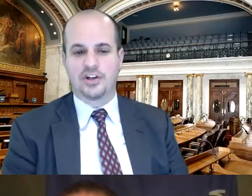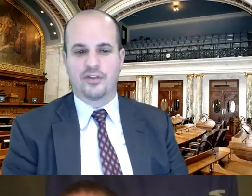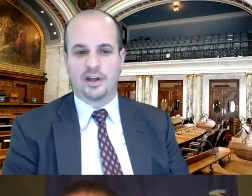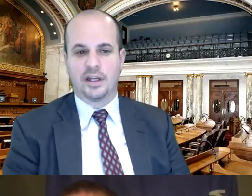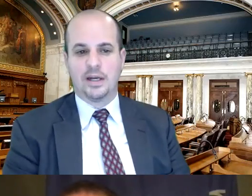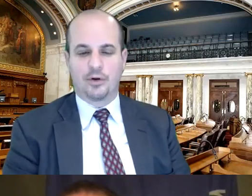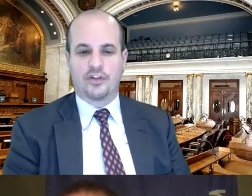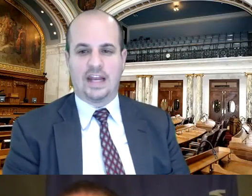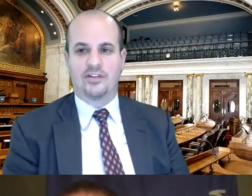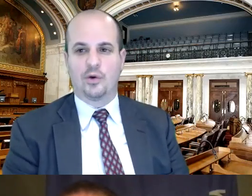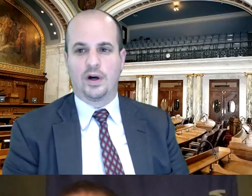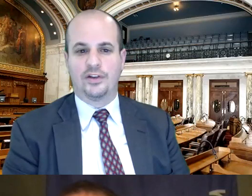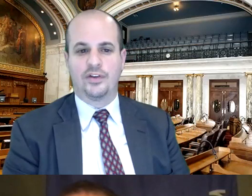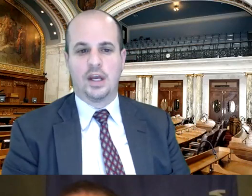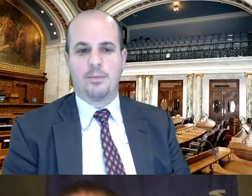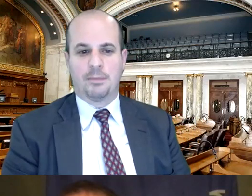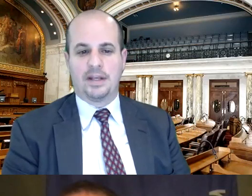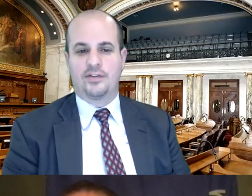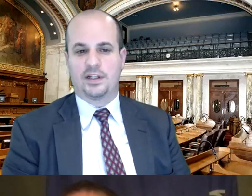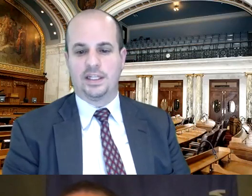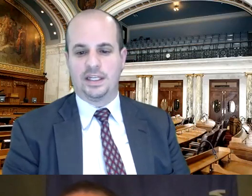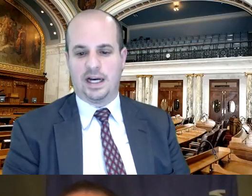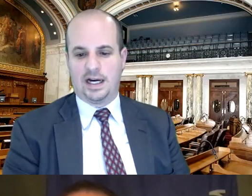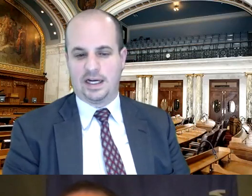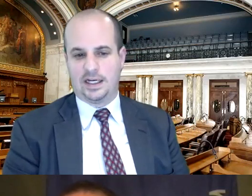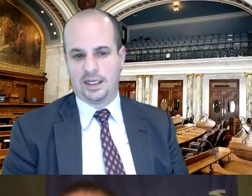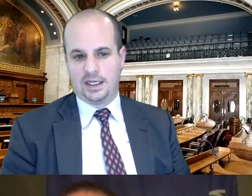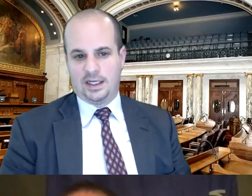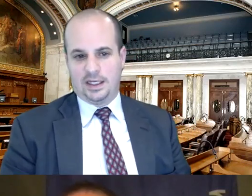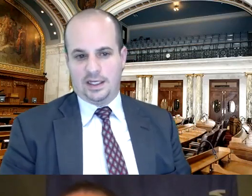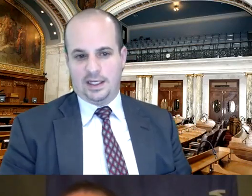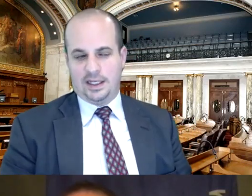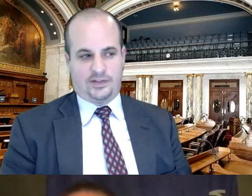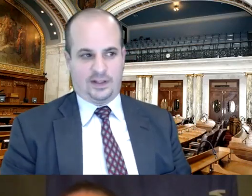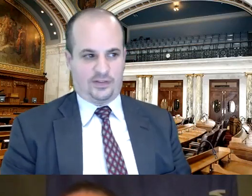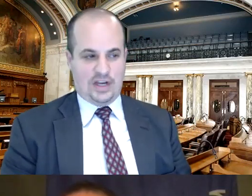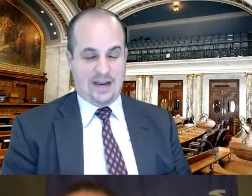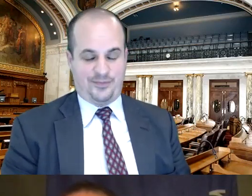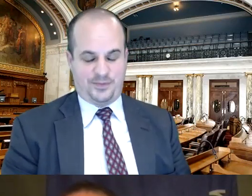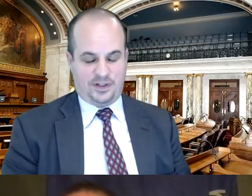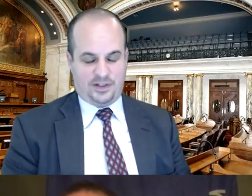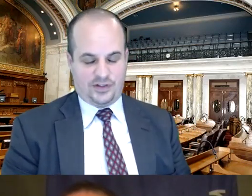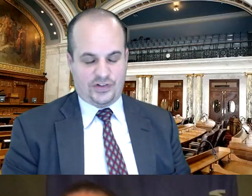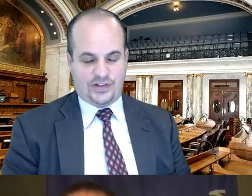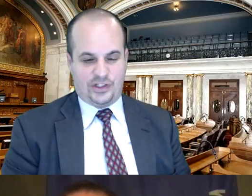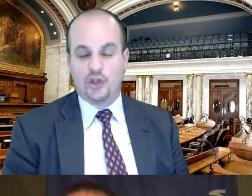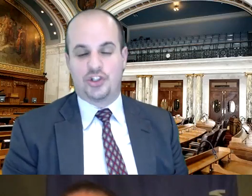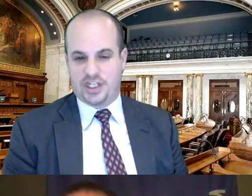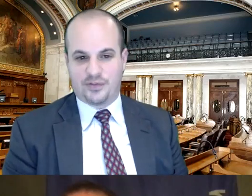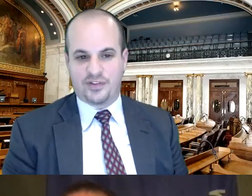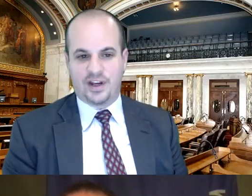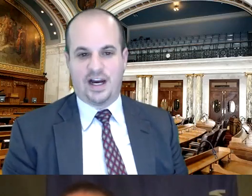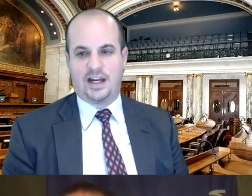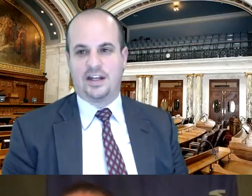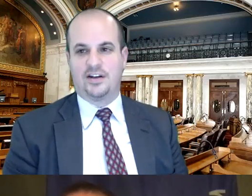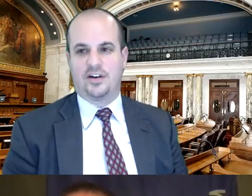intention of the person asking was but basically uh it's it's going to have huge